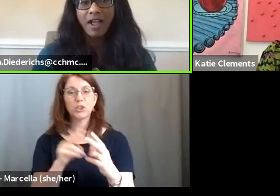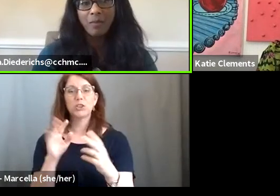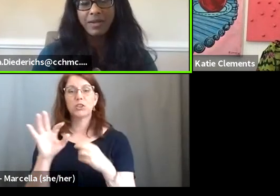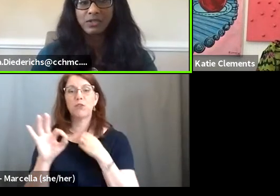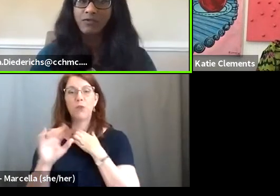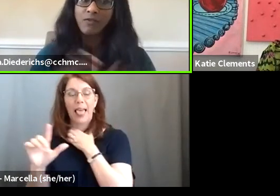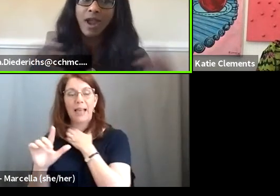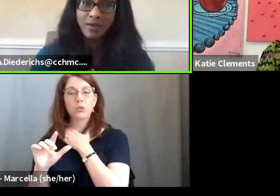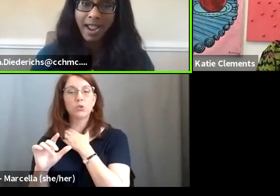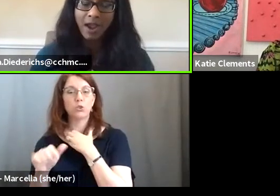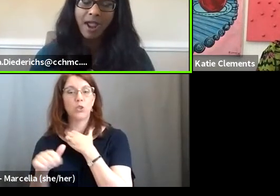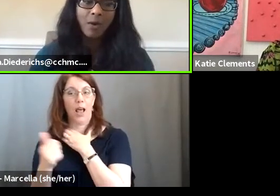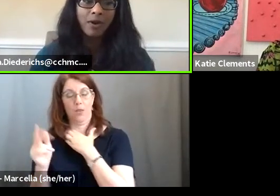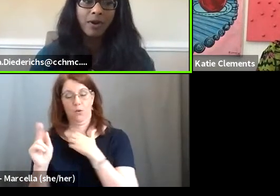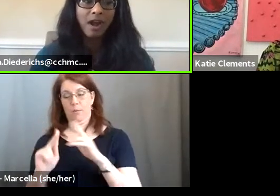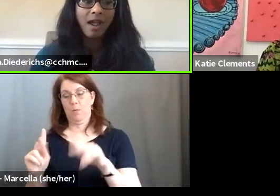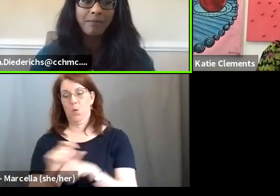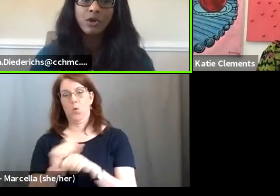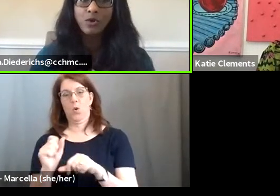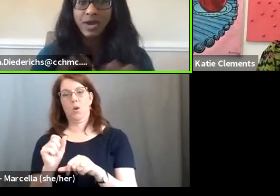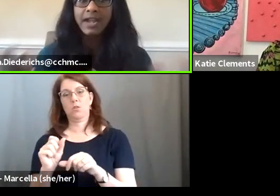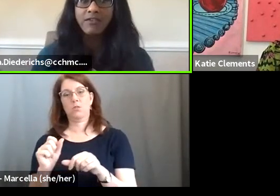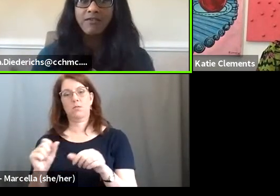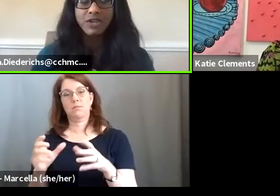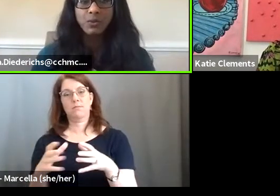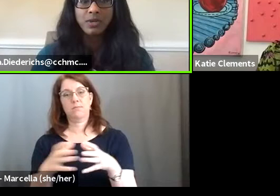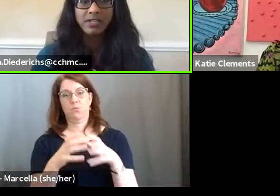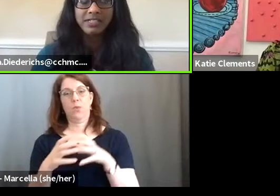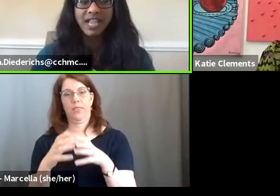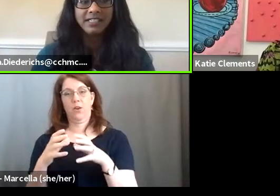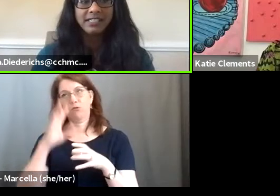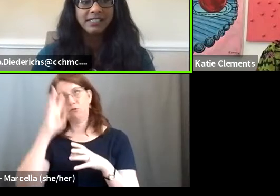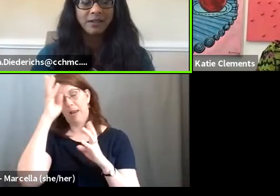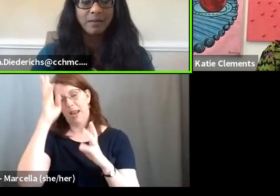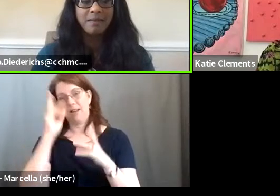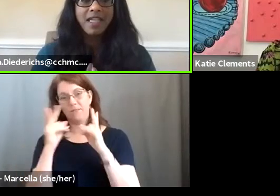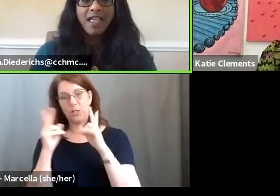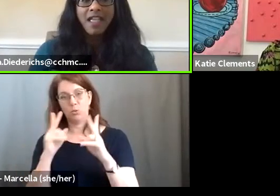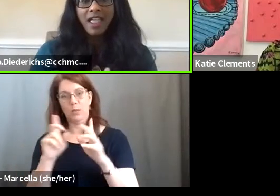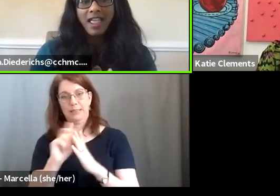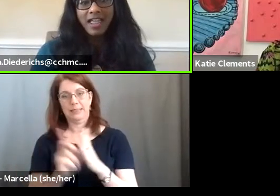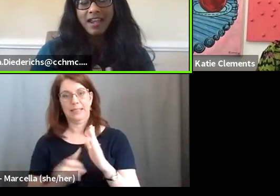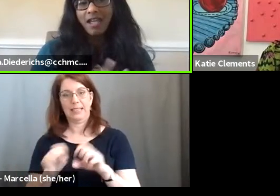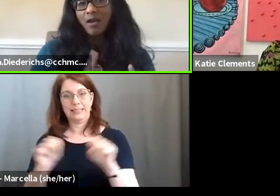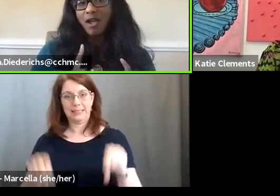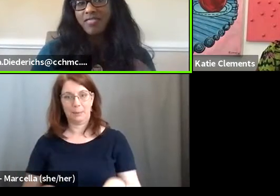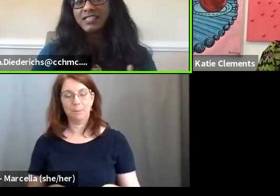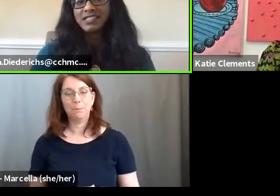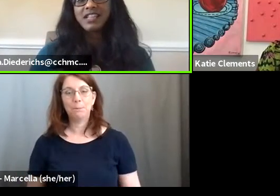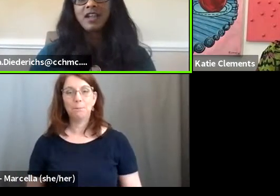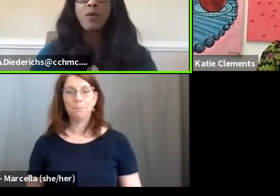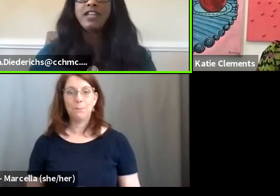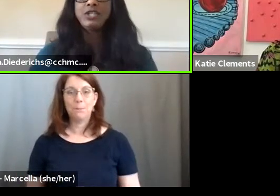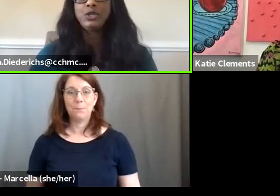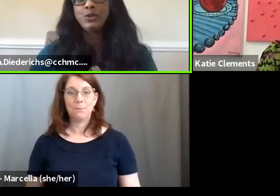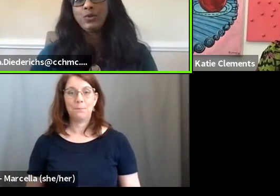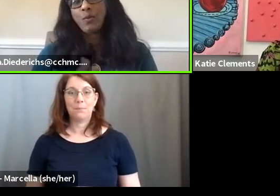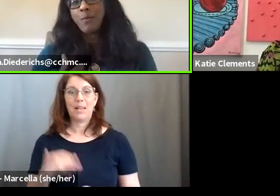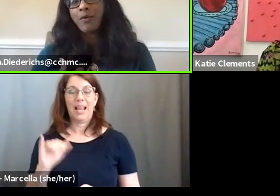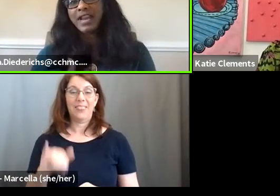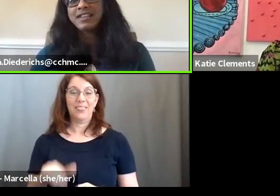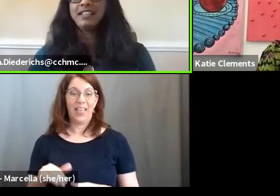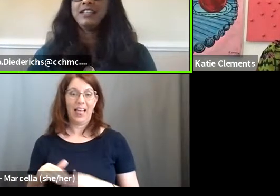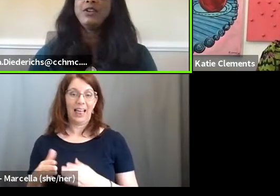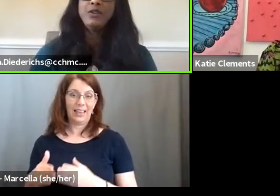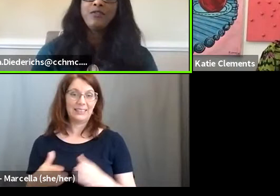that are helping sort of round out our creative visual design system. And that's a segue to